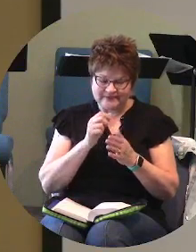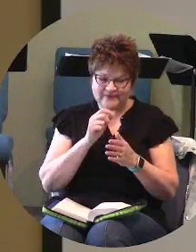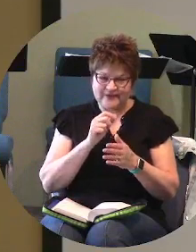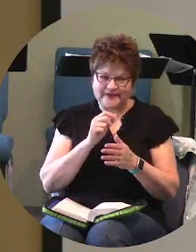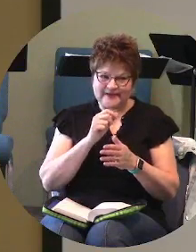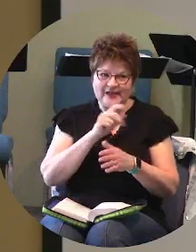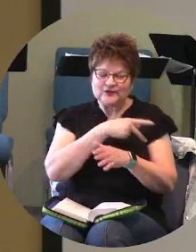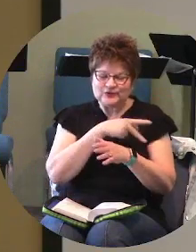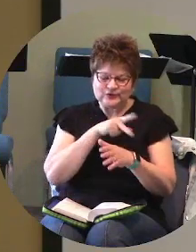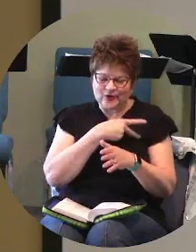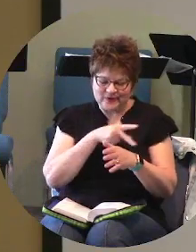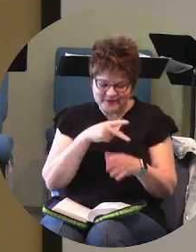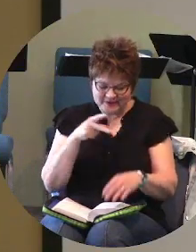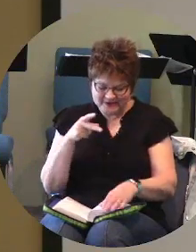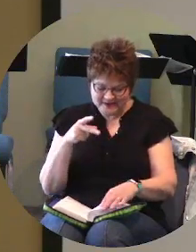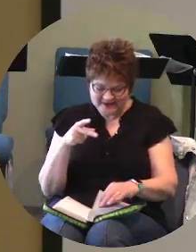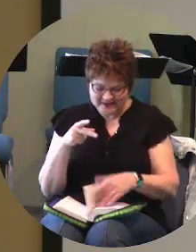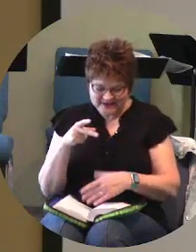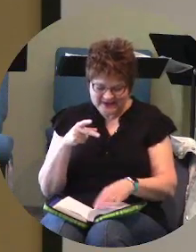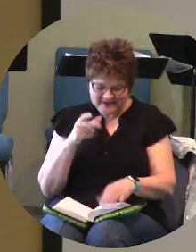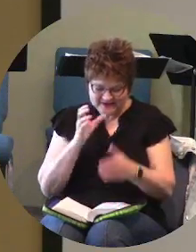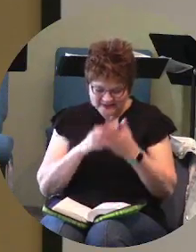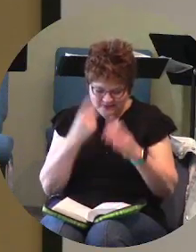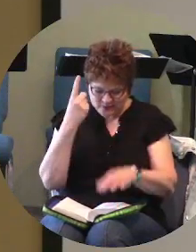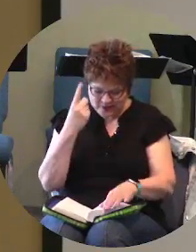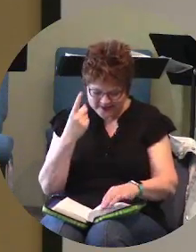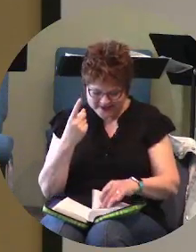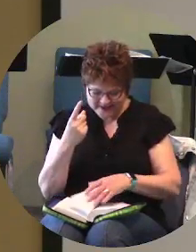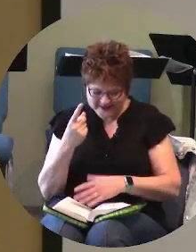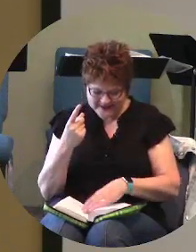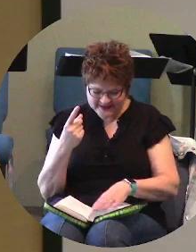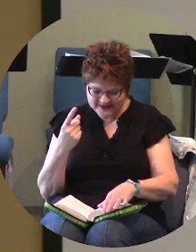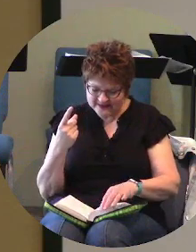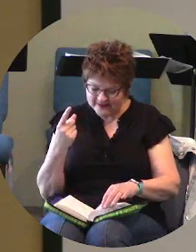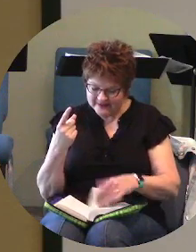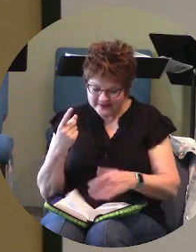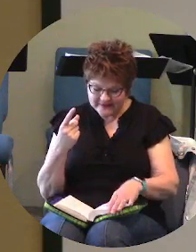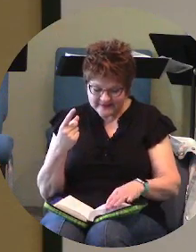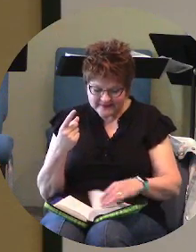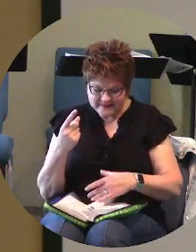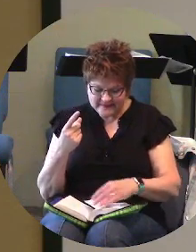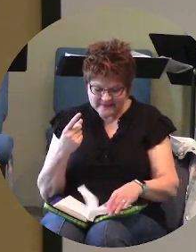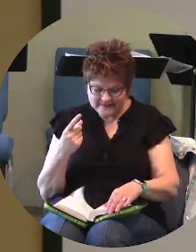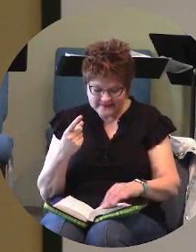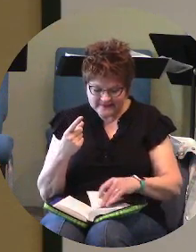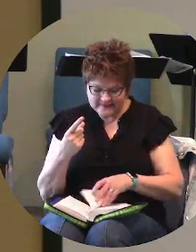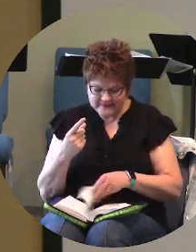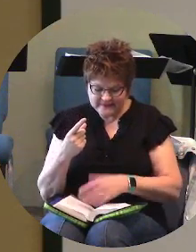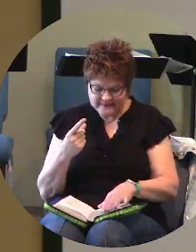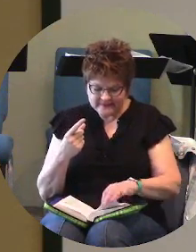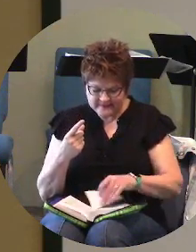i i just flew by acts again and it's like no we're in psalm this morning psalm chapter one